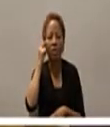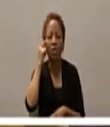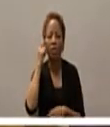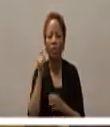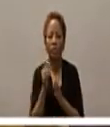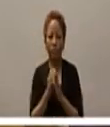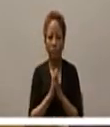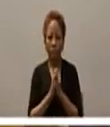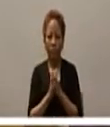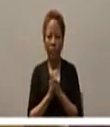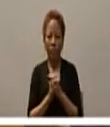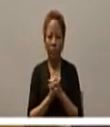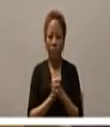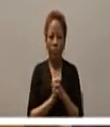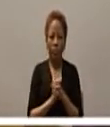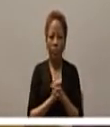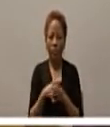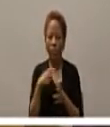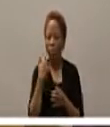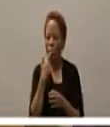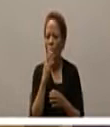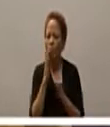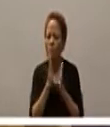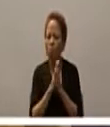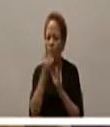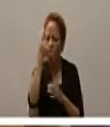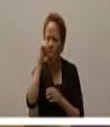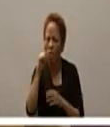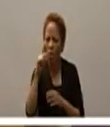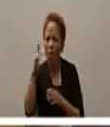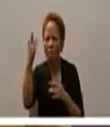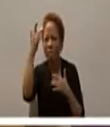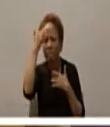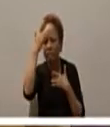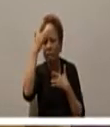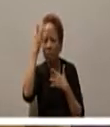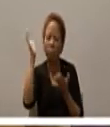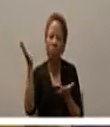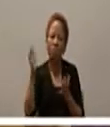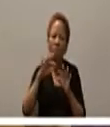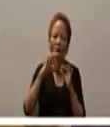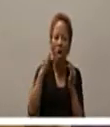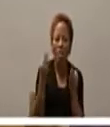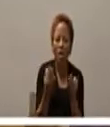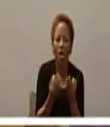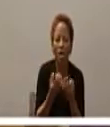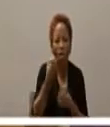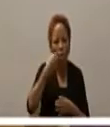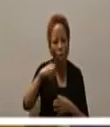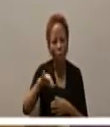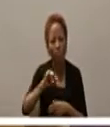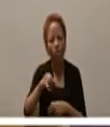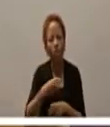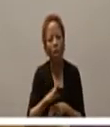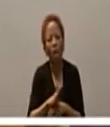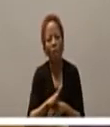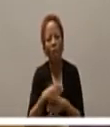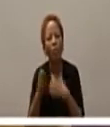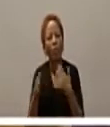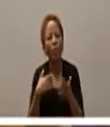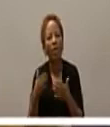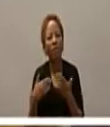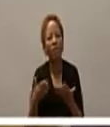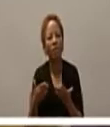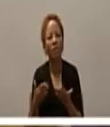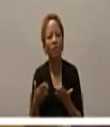praying for somebody near a family who was sickly lost a job whatever when we